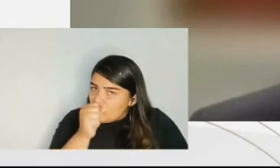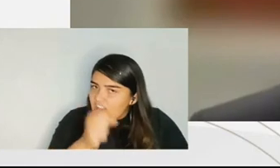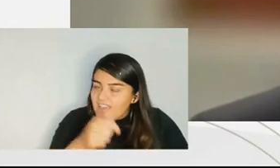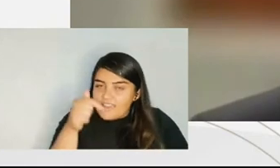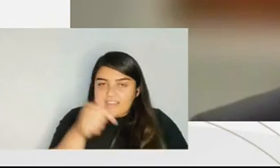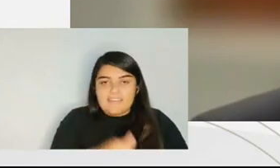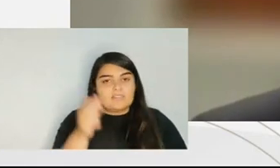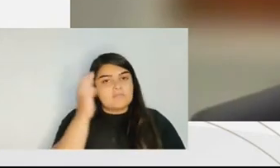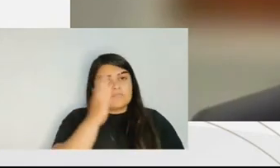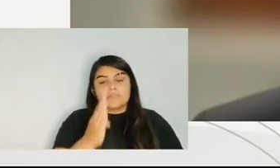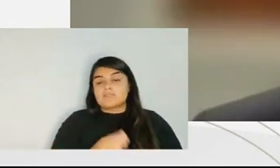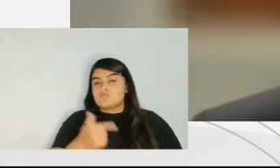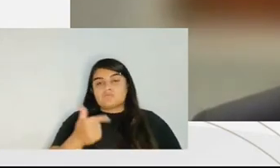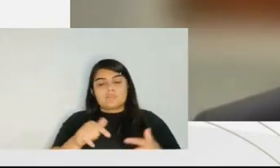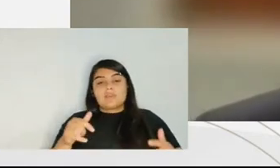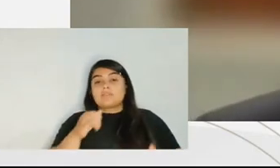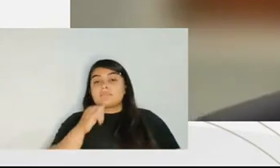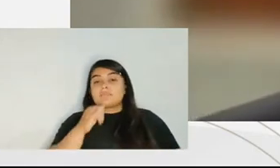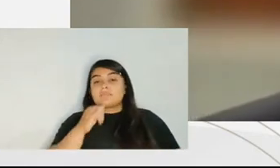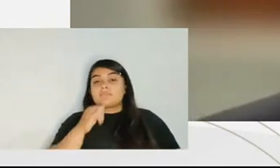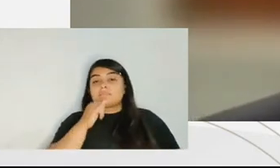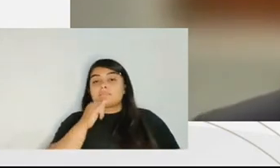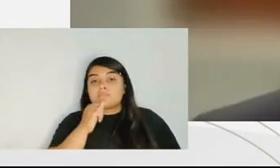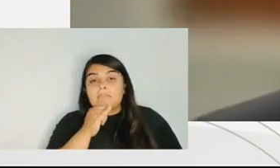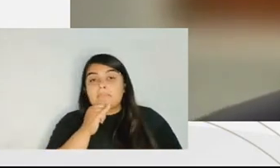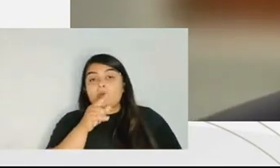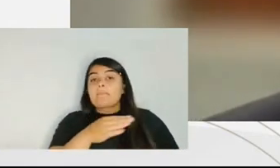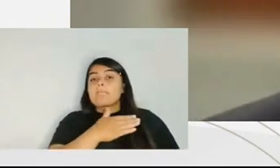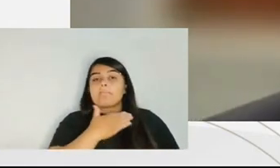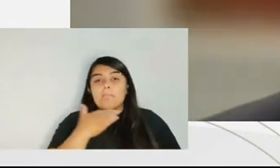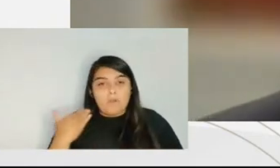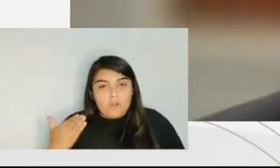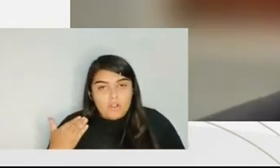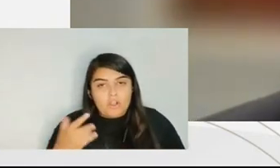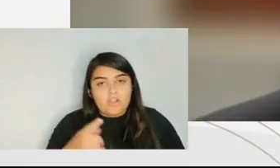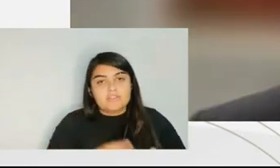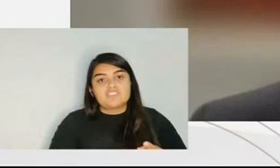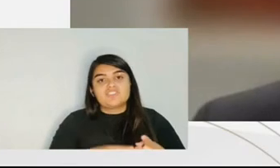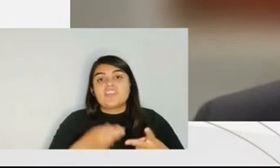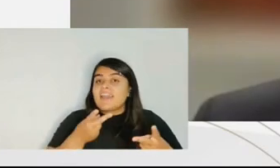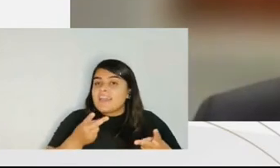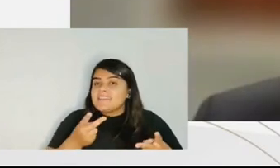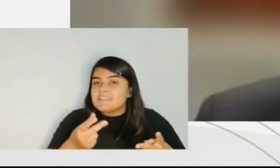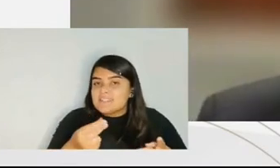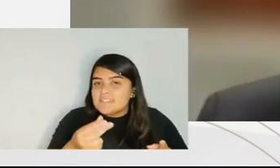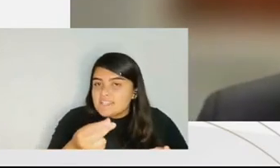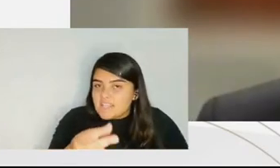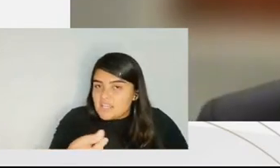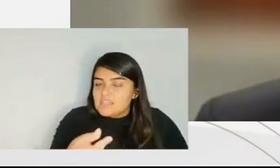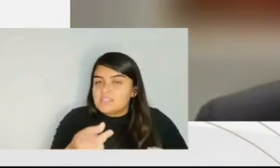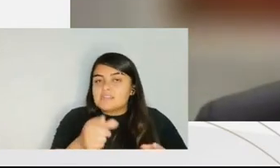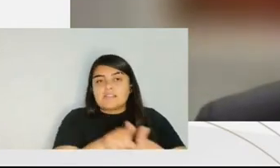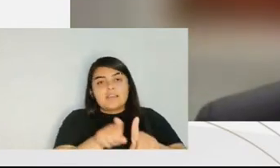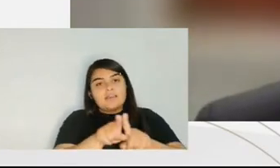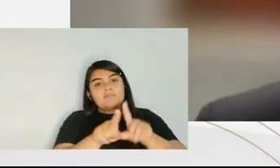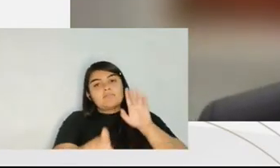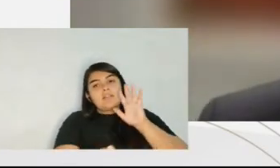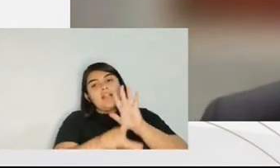sentencing that are very severe, such as death penalty, perpetual